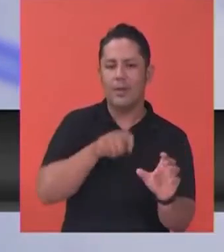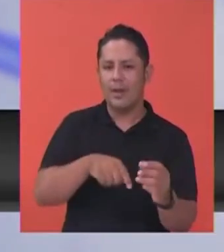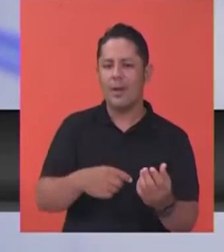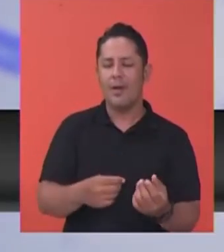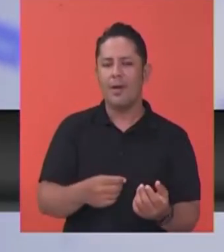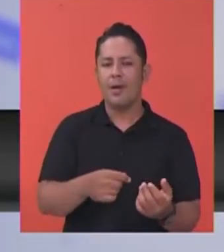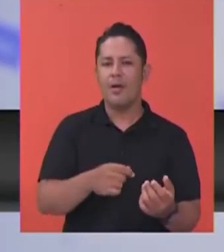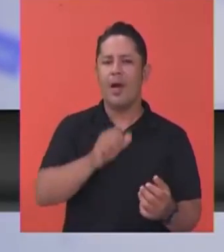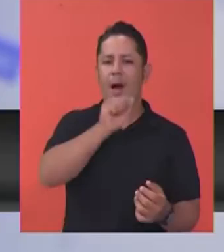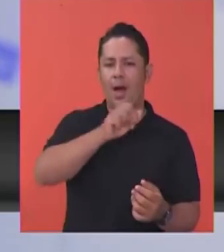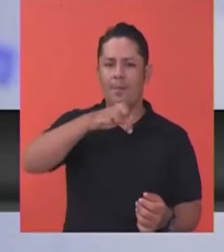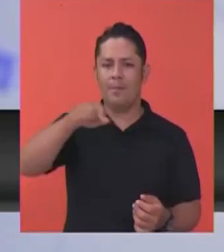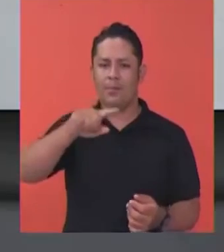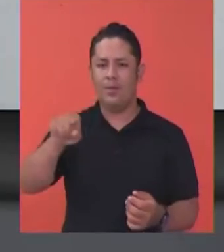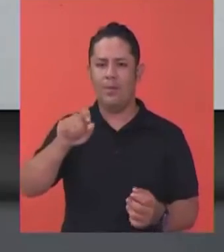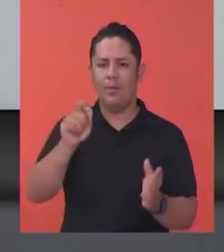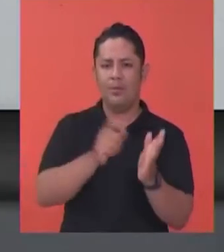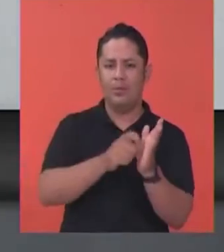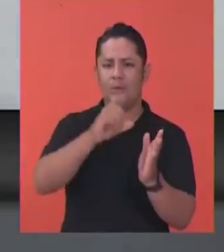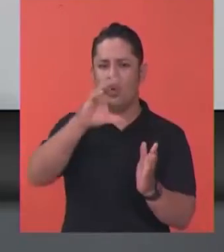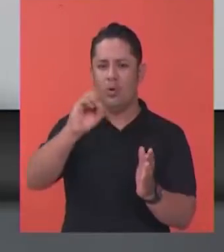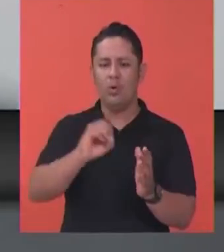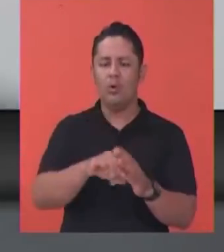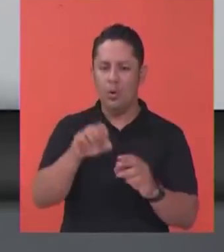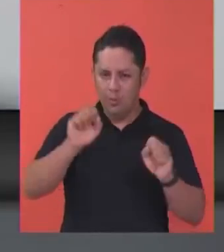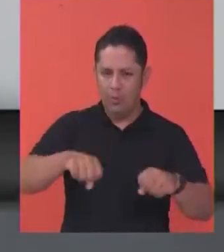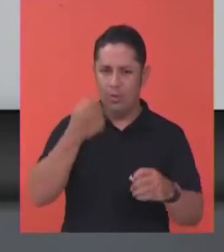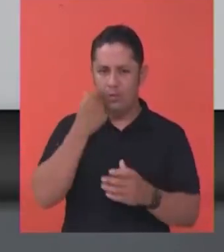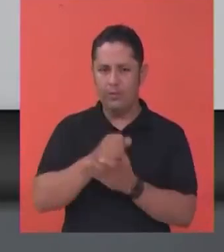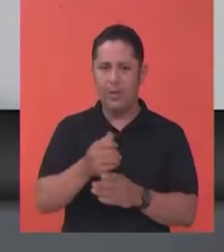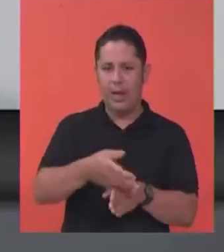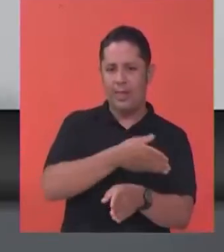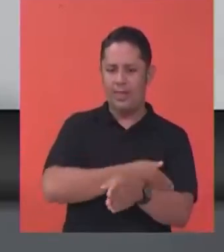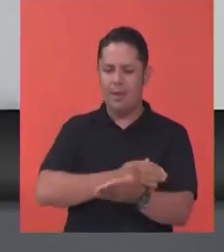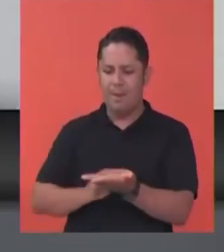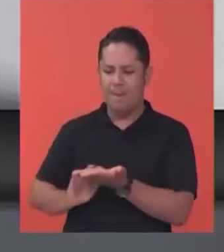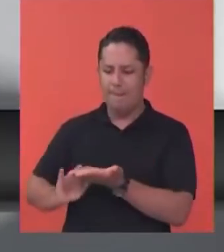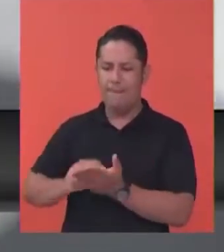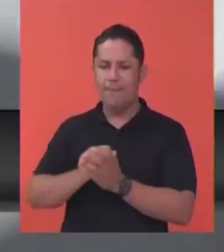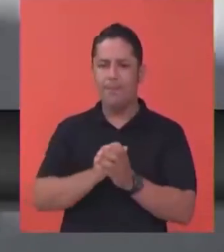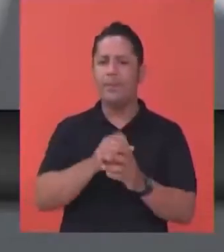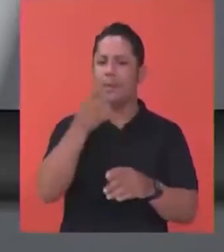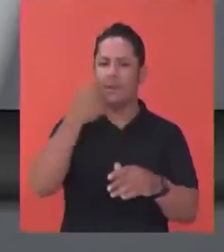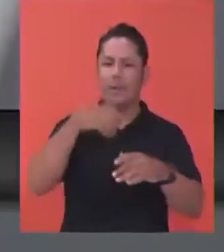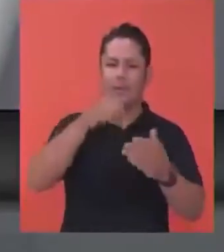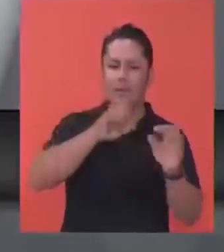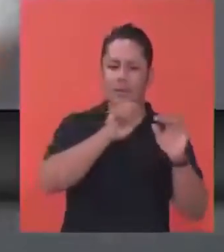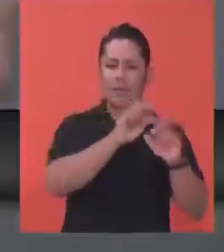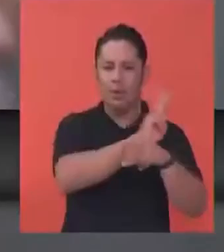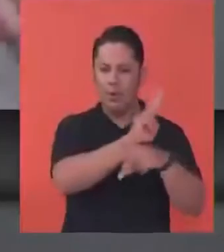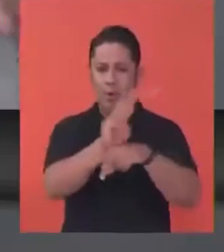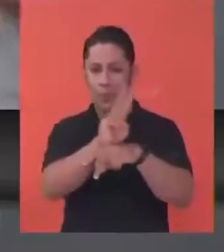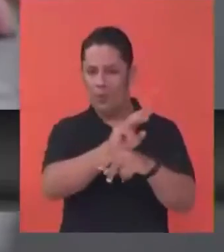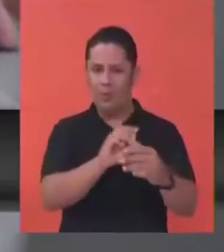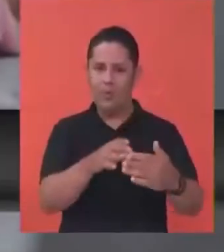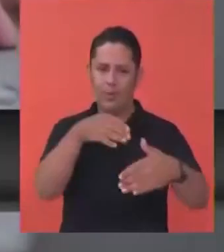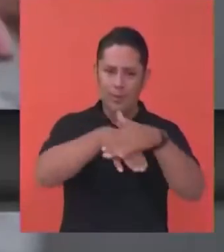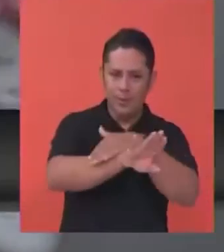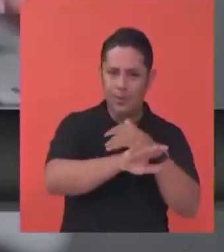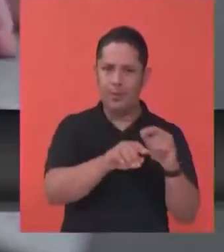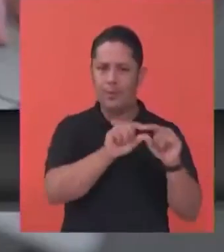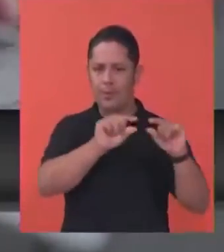to the registration of the card. Enter the link enabled for the registration of the convocation published on the website www